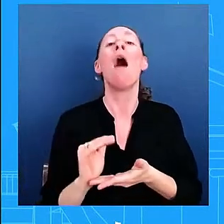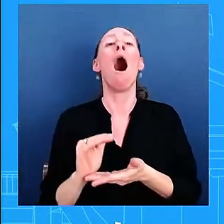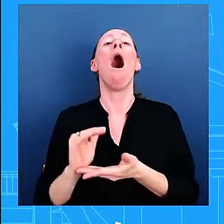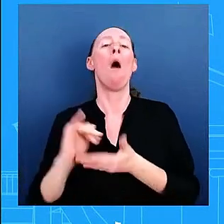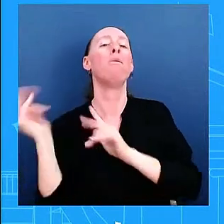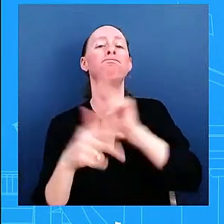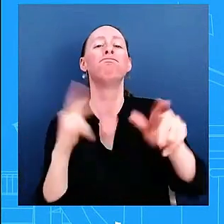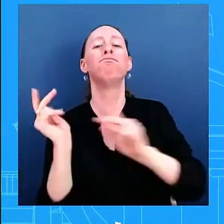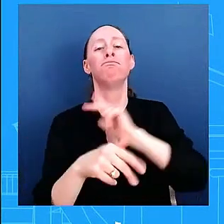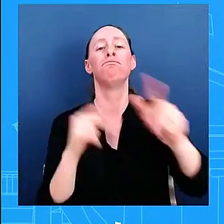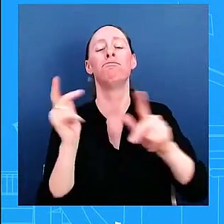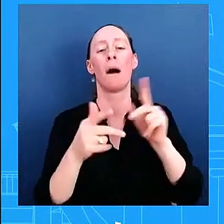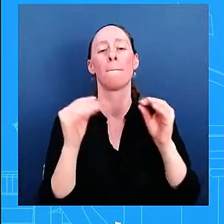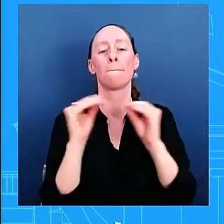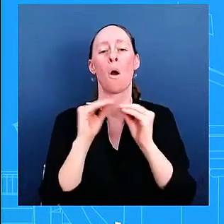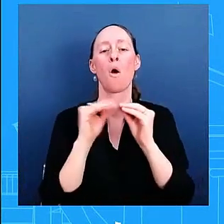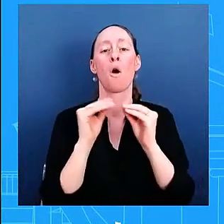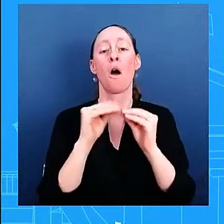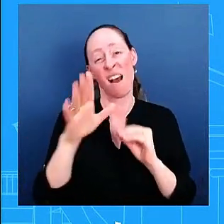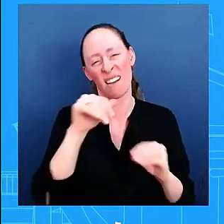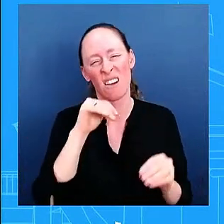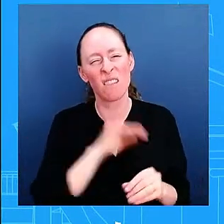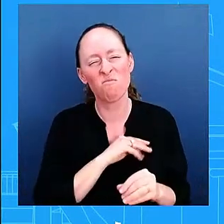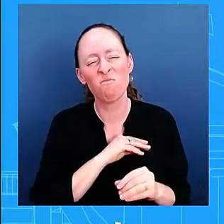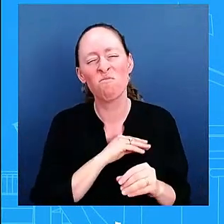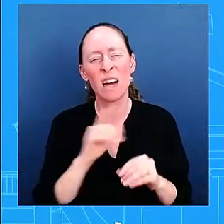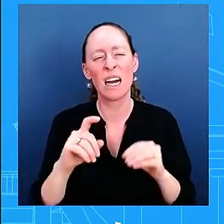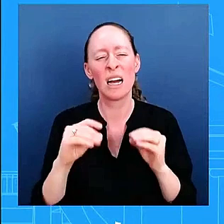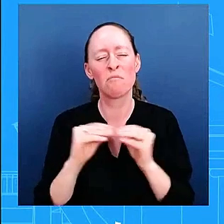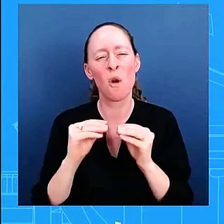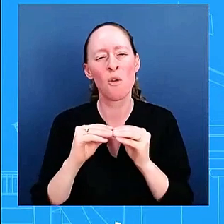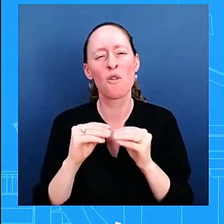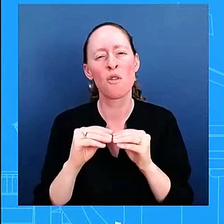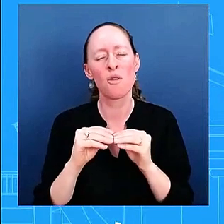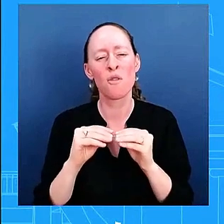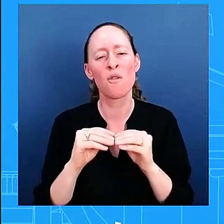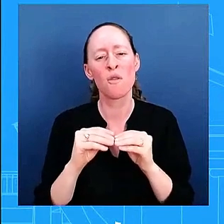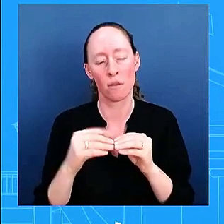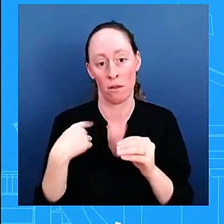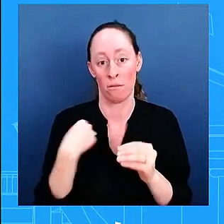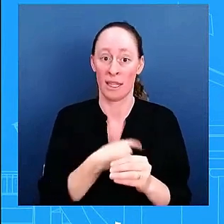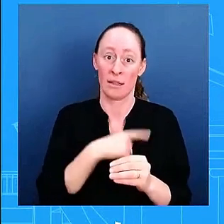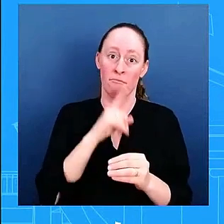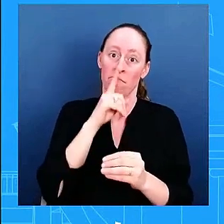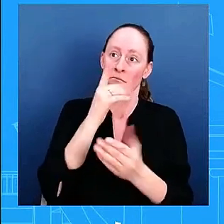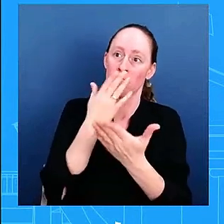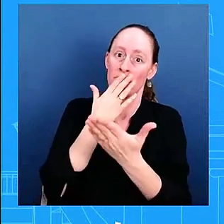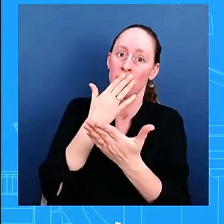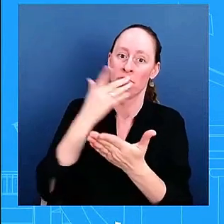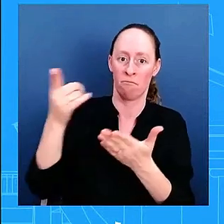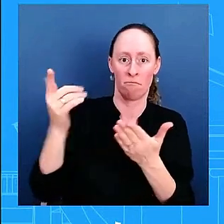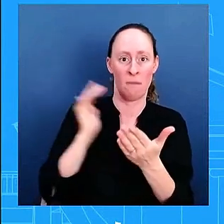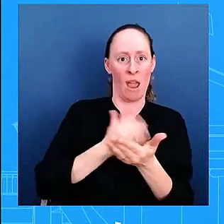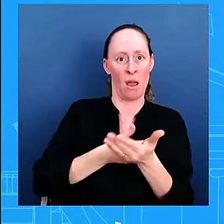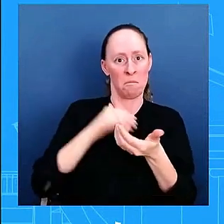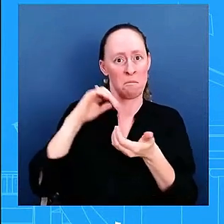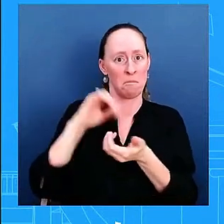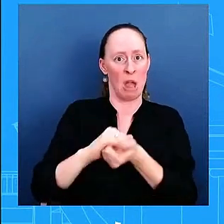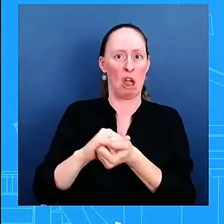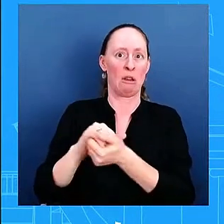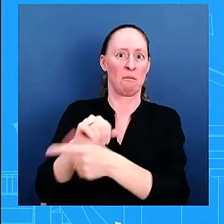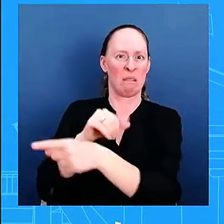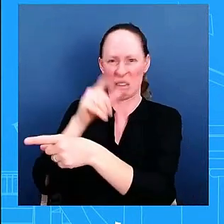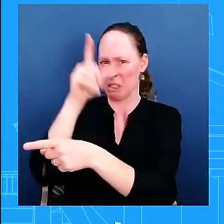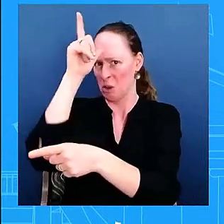increase over the coming week and we are grateful for jordan's leadership in organizing these deliveries we also call on all parties